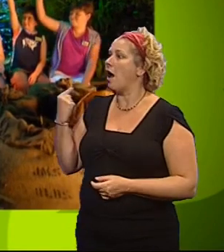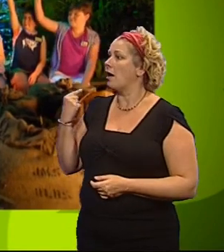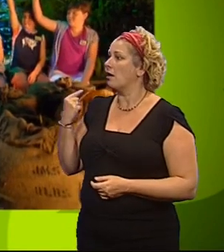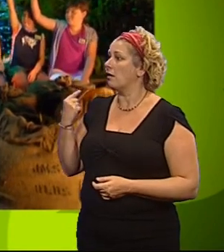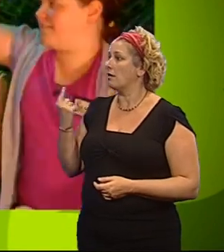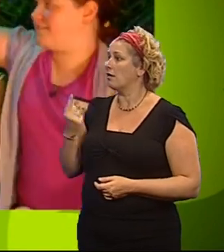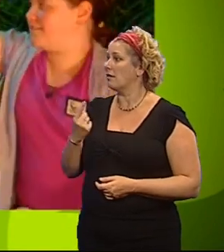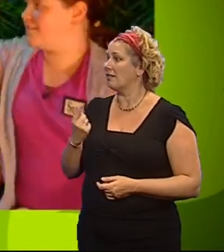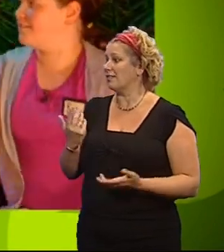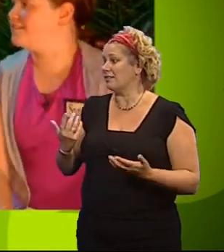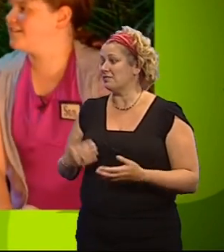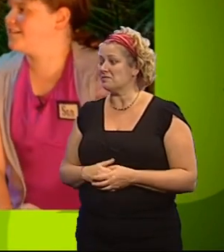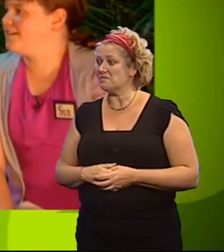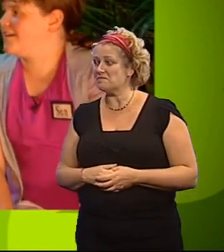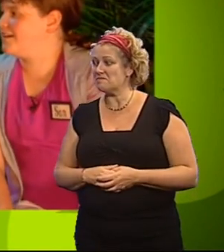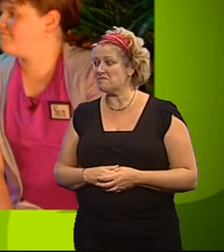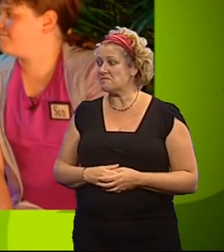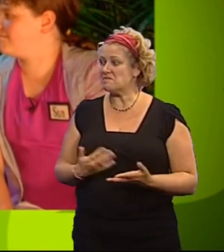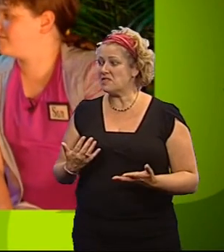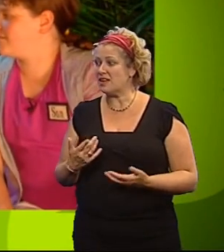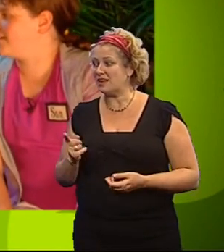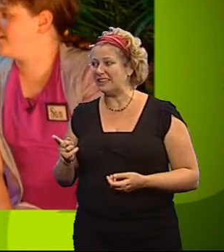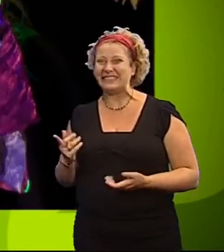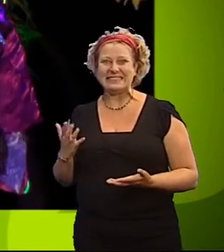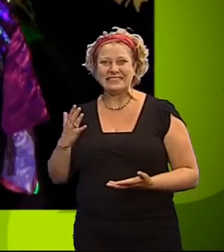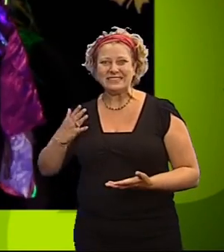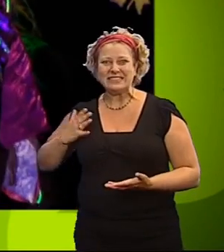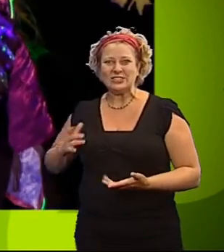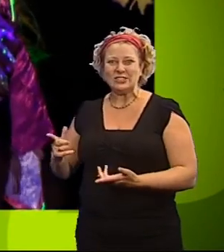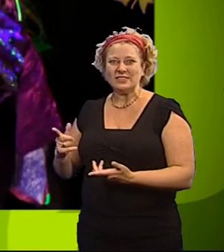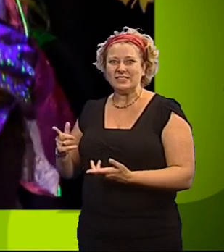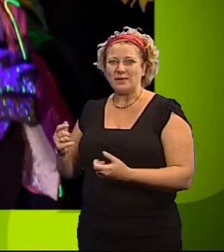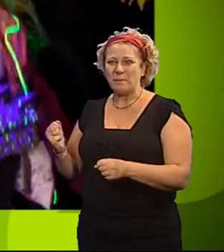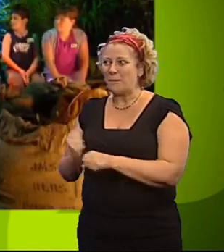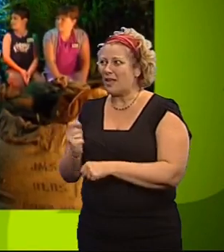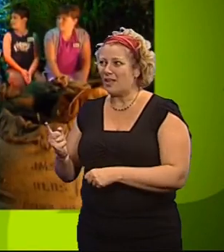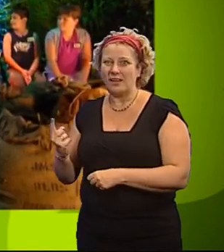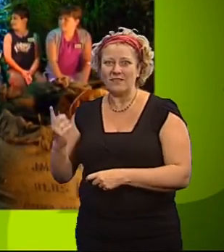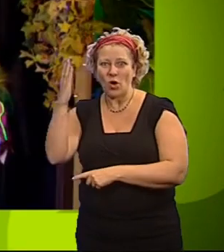Oh, dear Isabel, you've just made yourself prime suspect by not voting with the others.